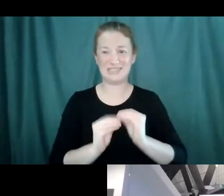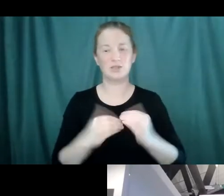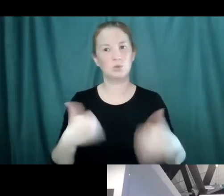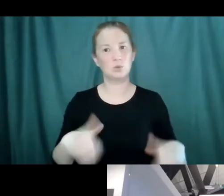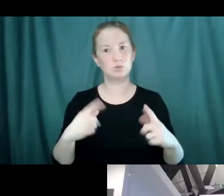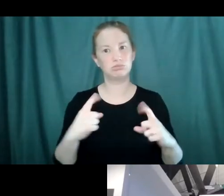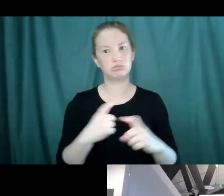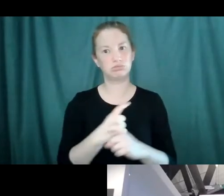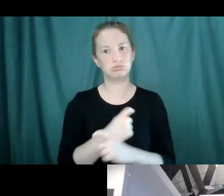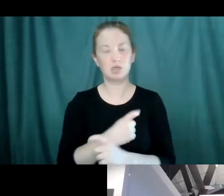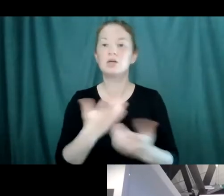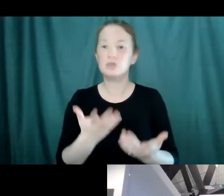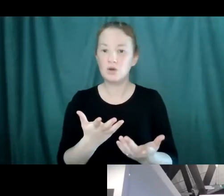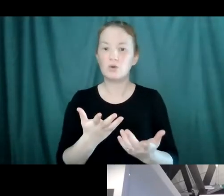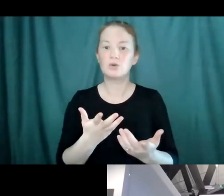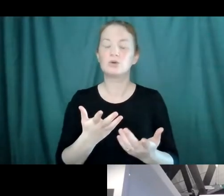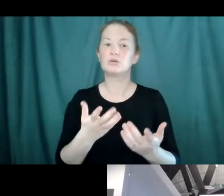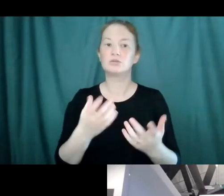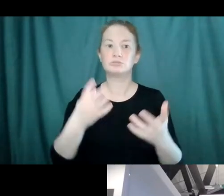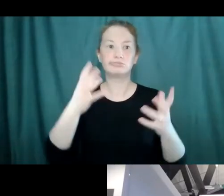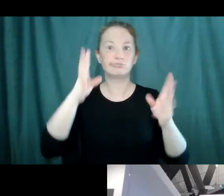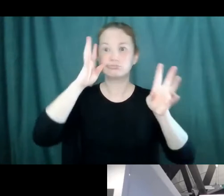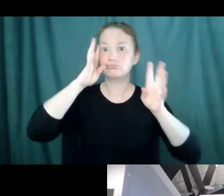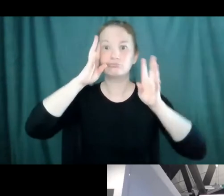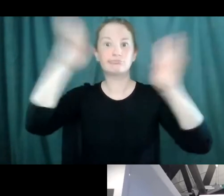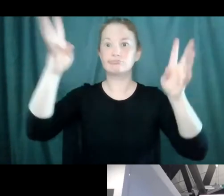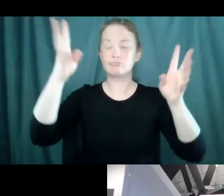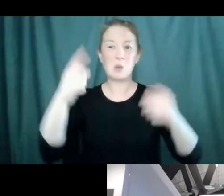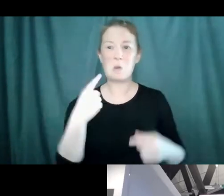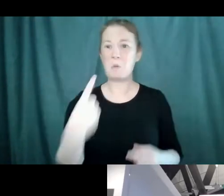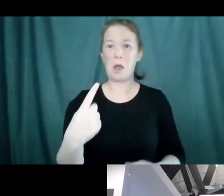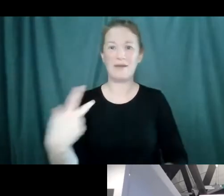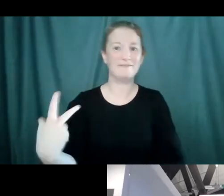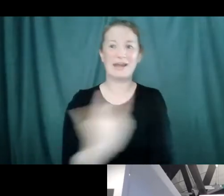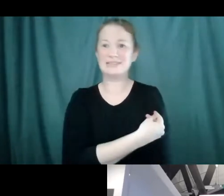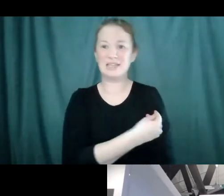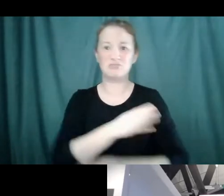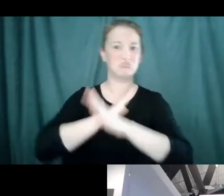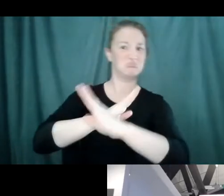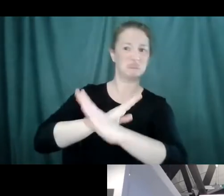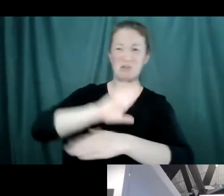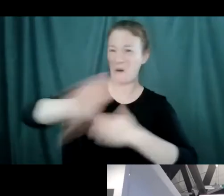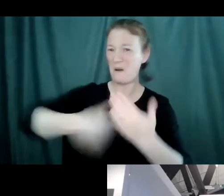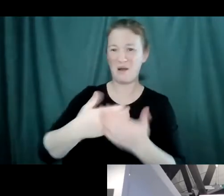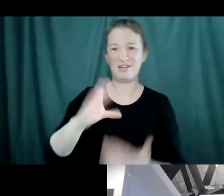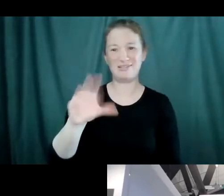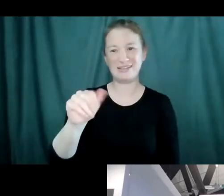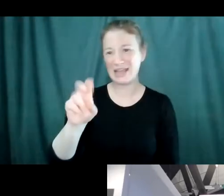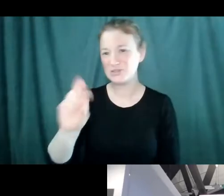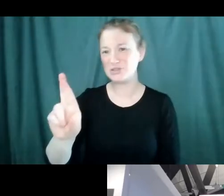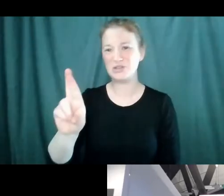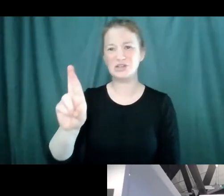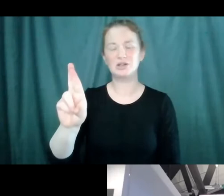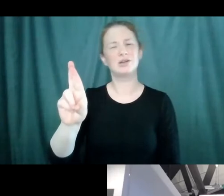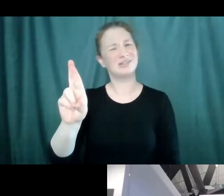coming up with a vaccine for cancer, which is an area that's that has